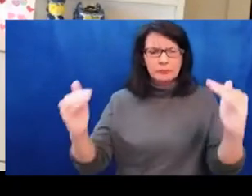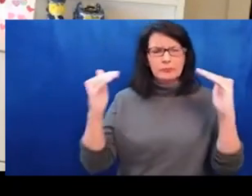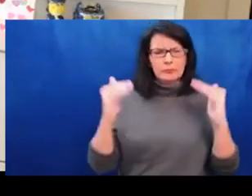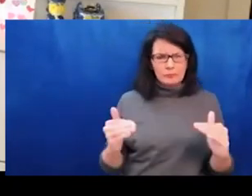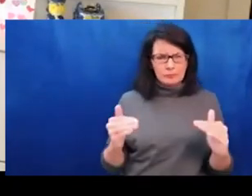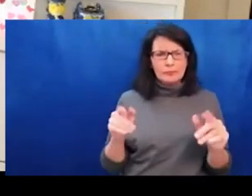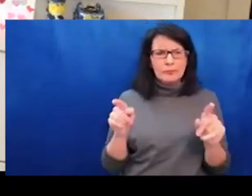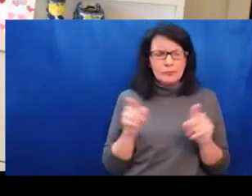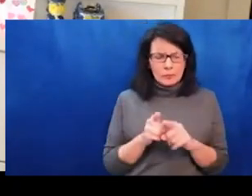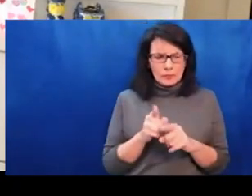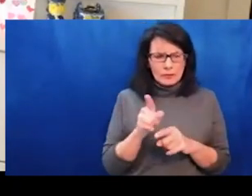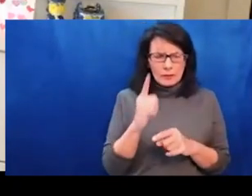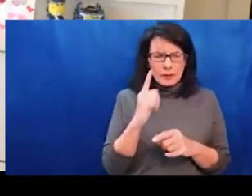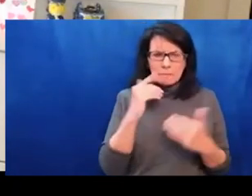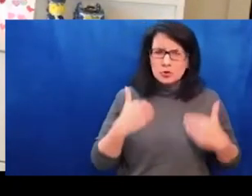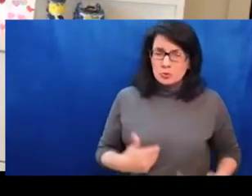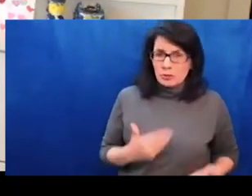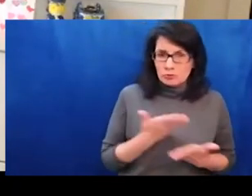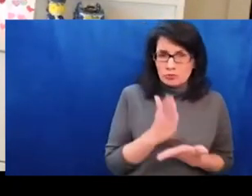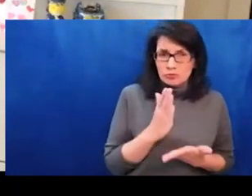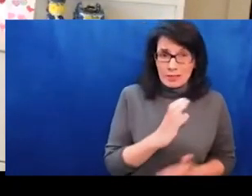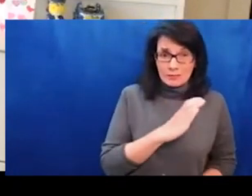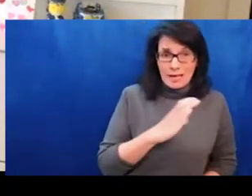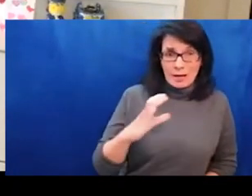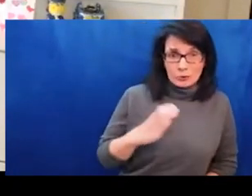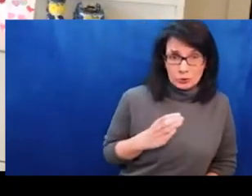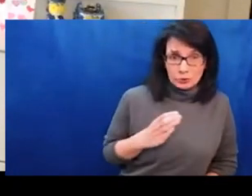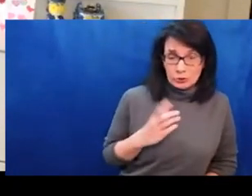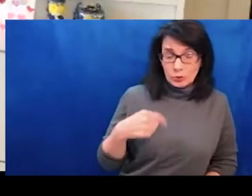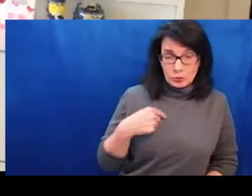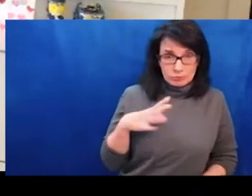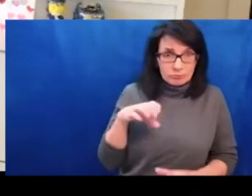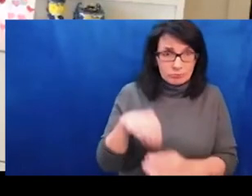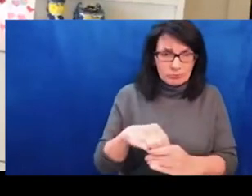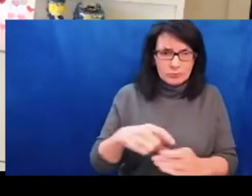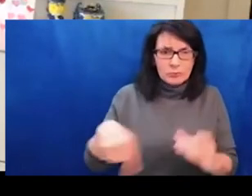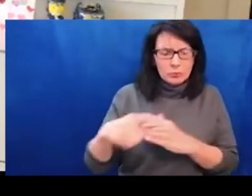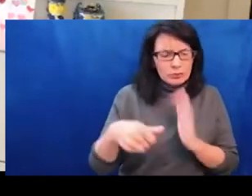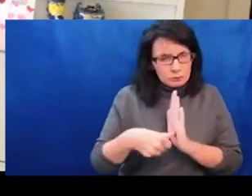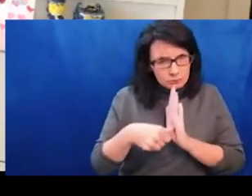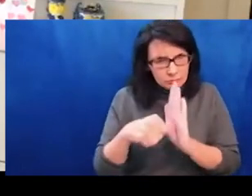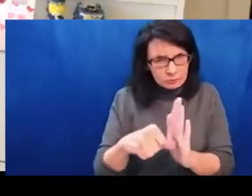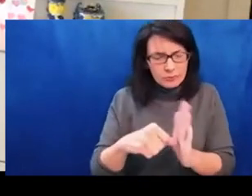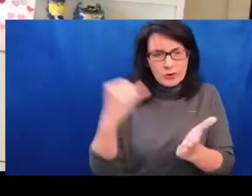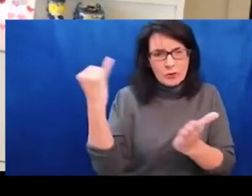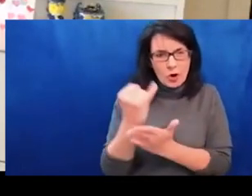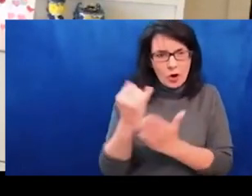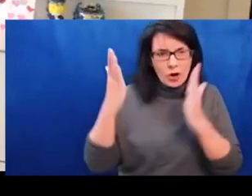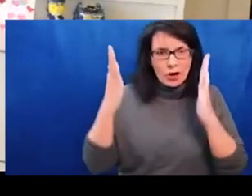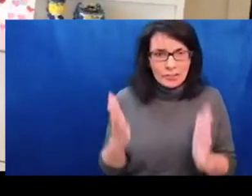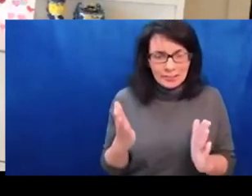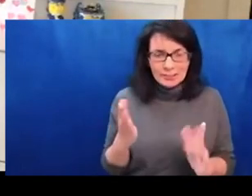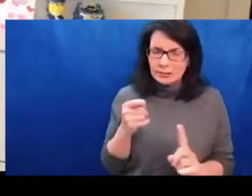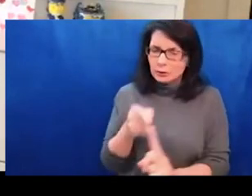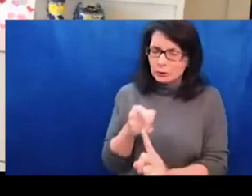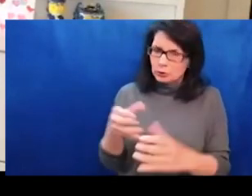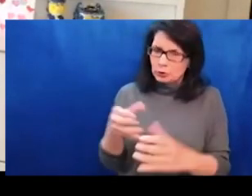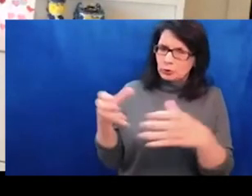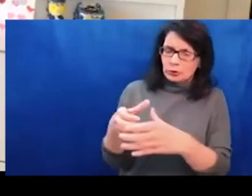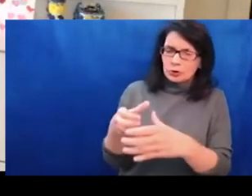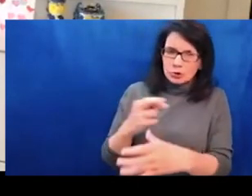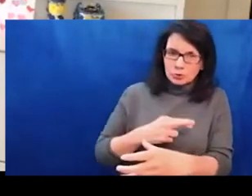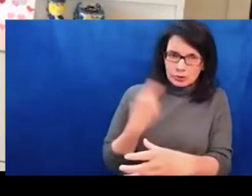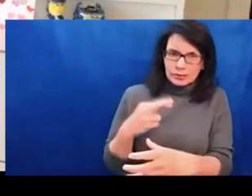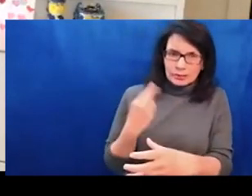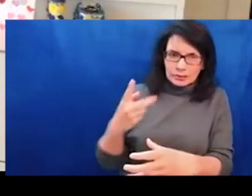organizations and Ukrainian artists living in exile to provide quick and adequate assistance to Ukrainian artists and will be hosting a